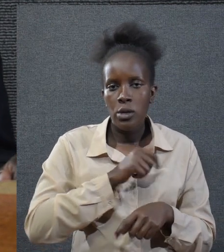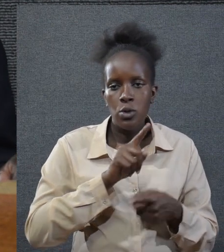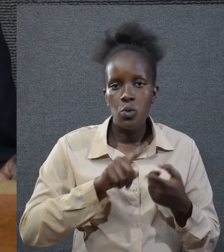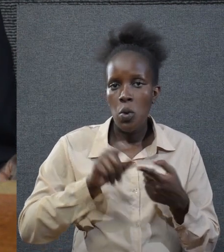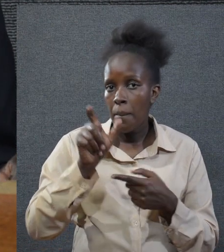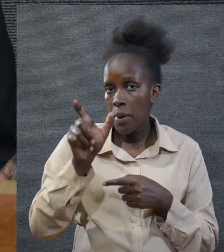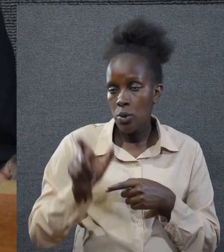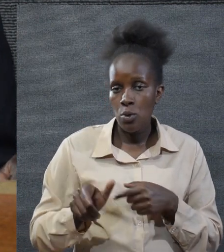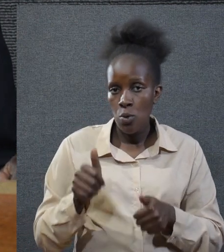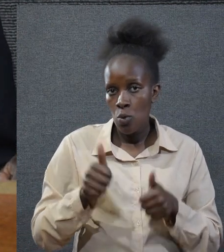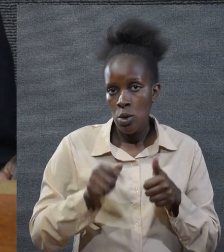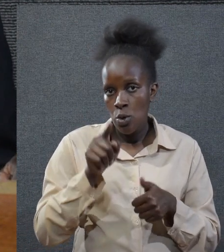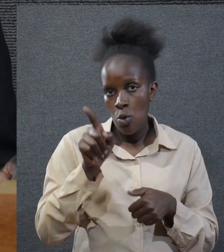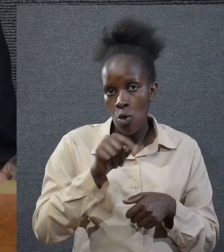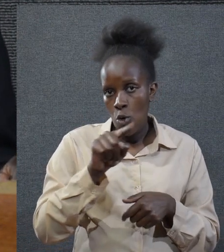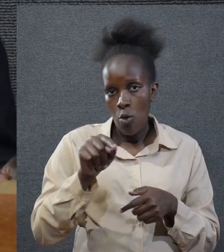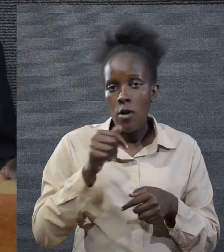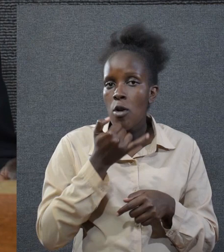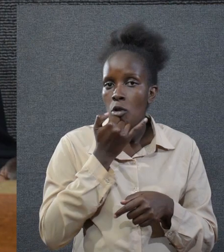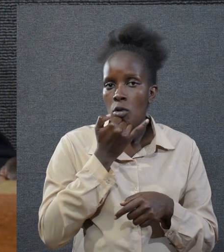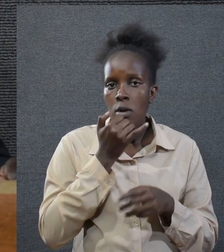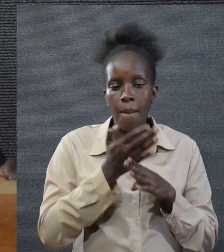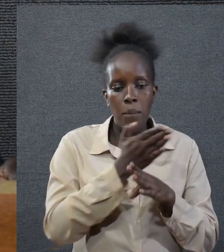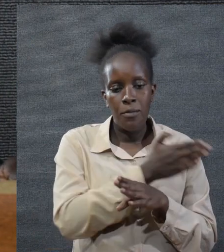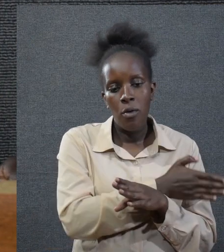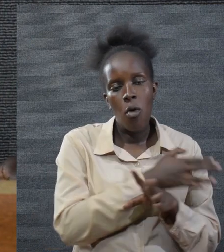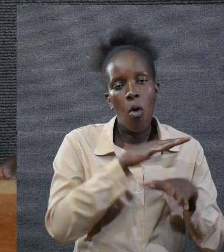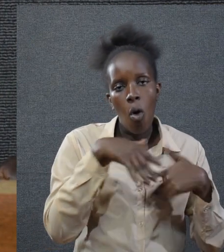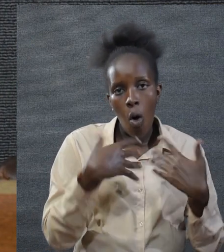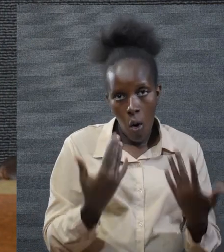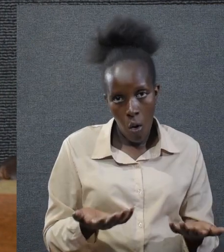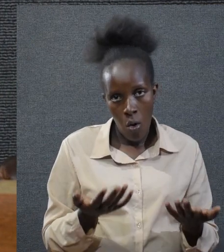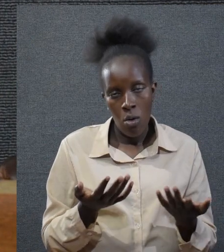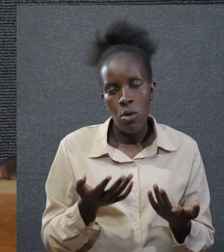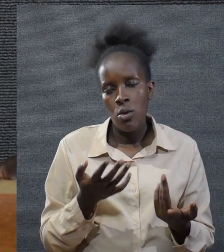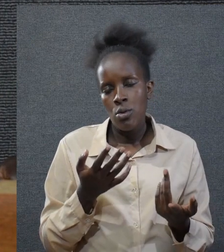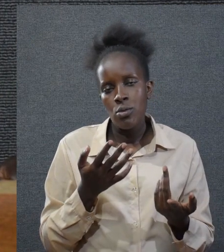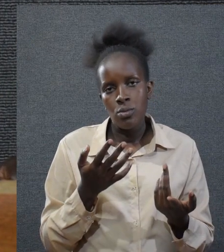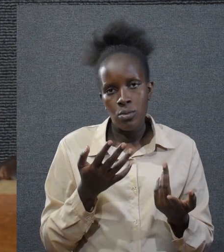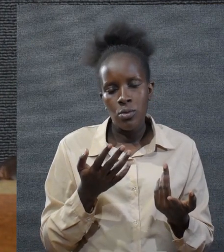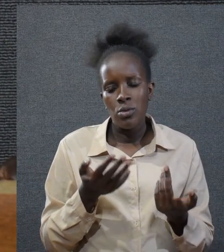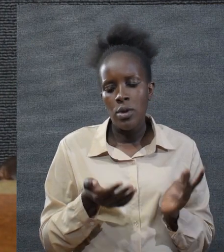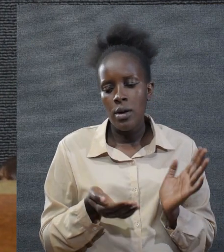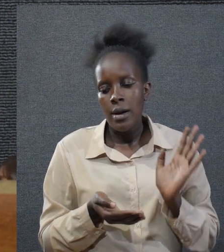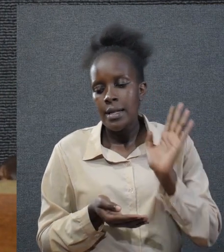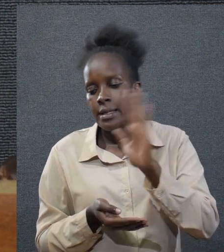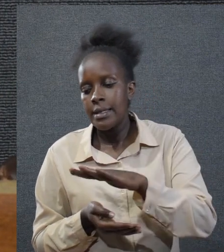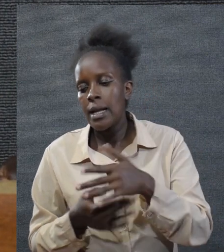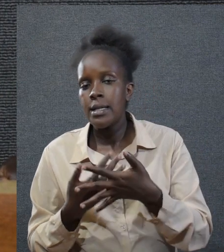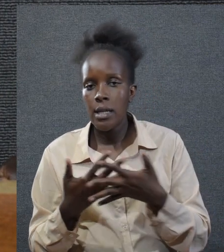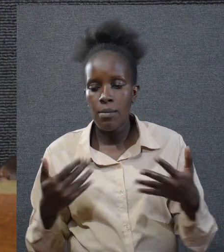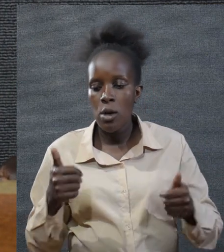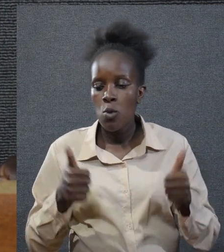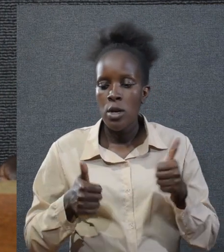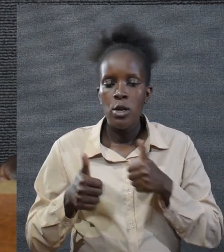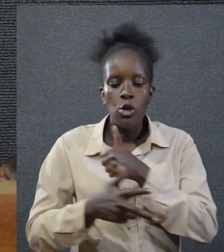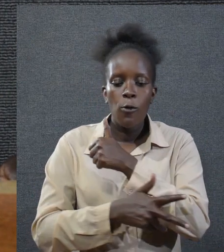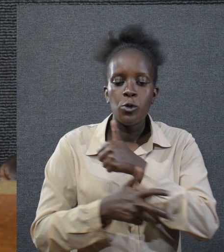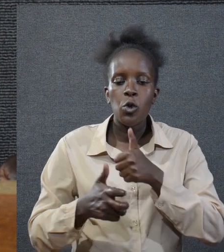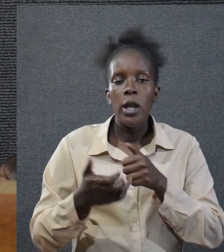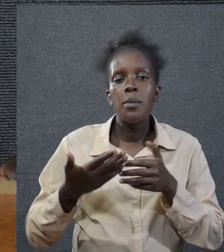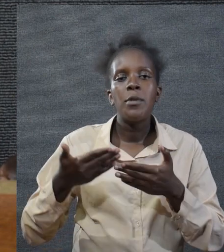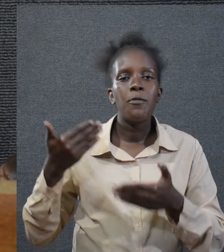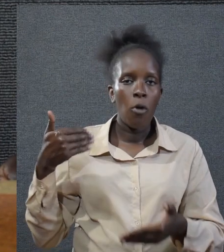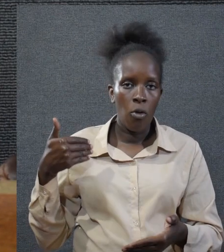apologize to someone you longed or return something